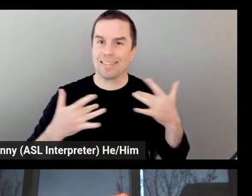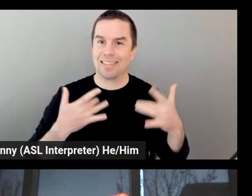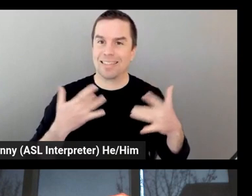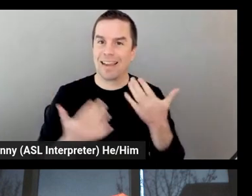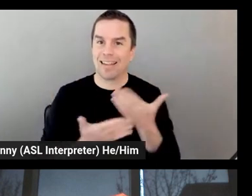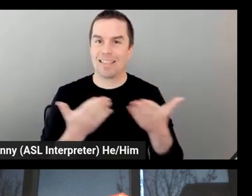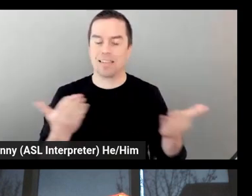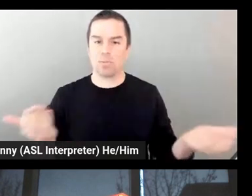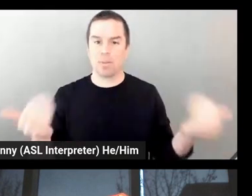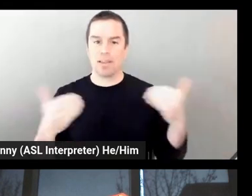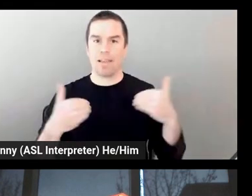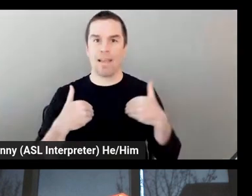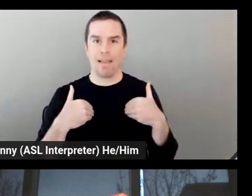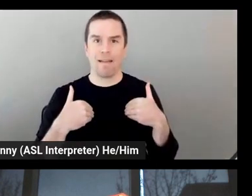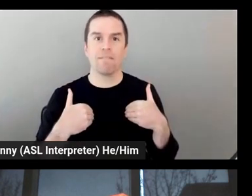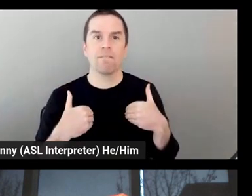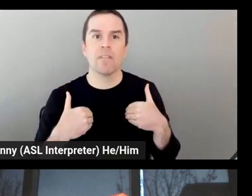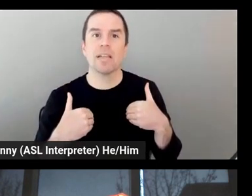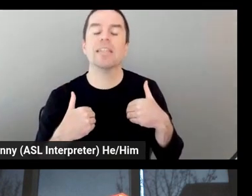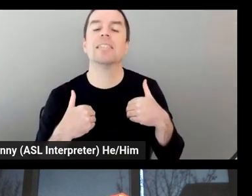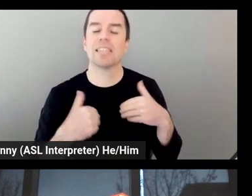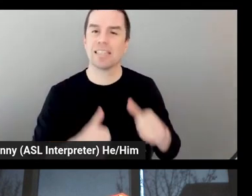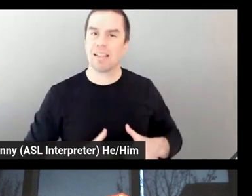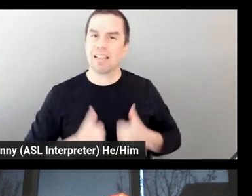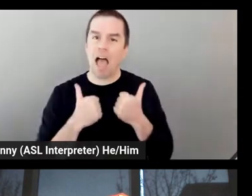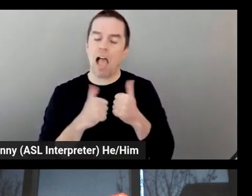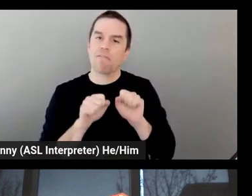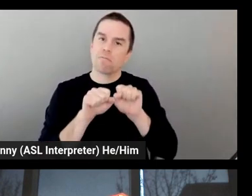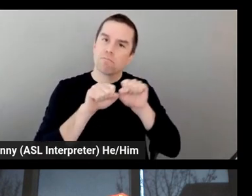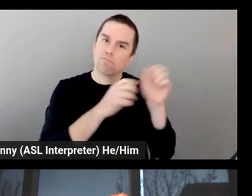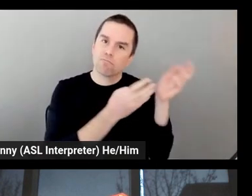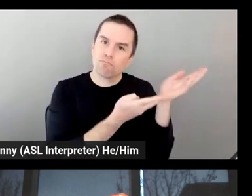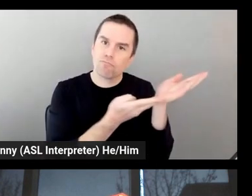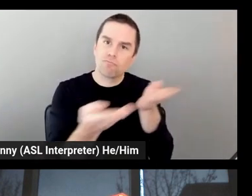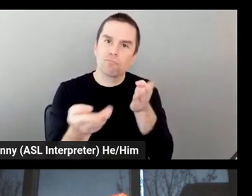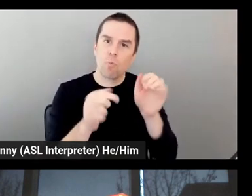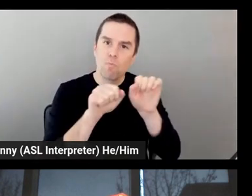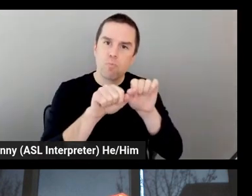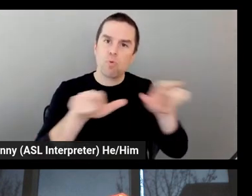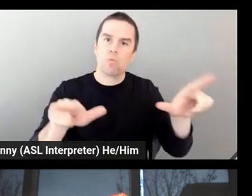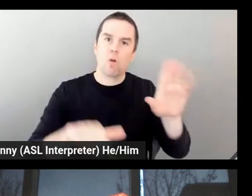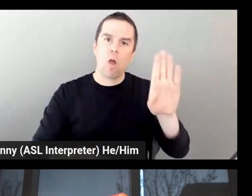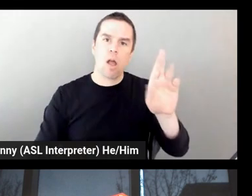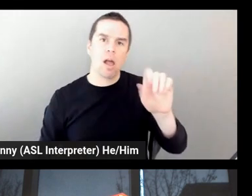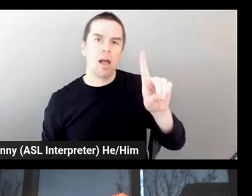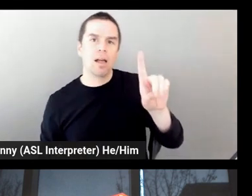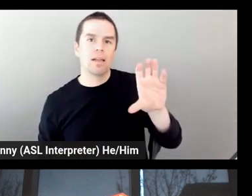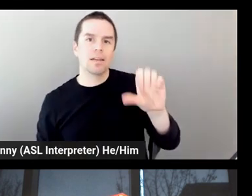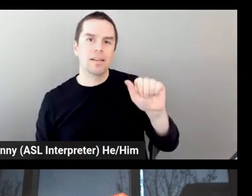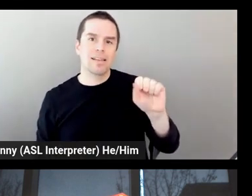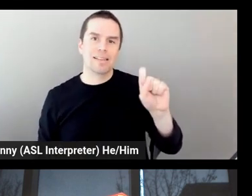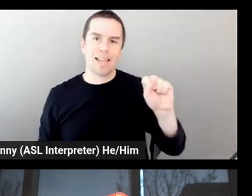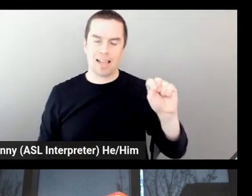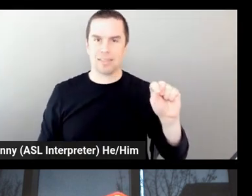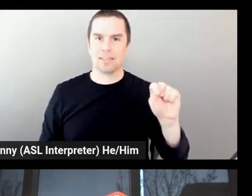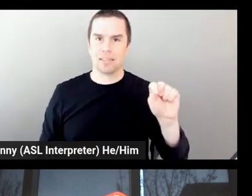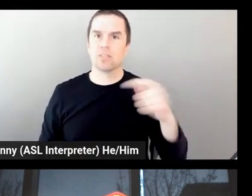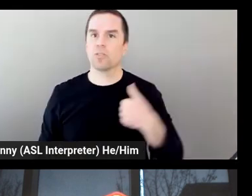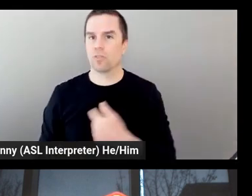capabilities, so we can really have a behind-the-scenes content that will be funneled through the app.